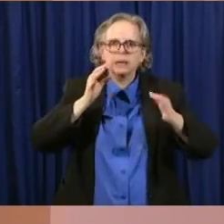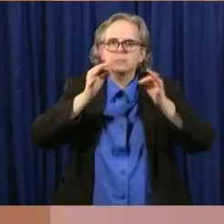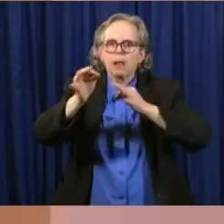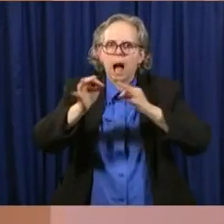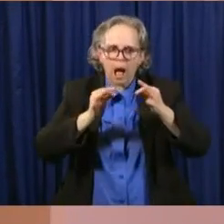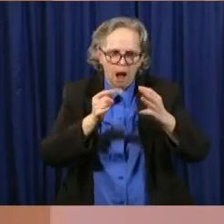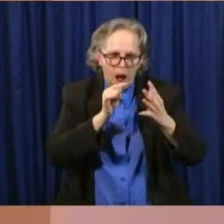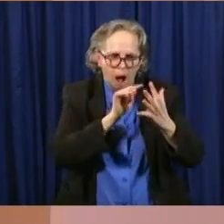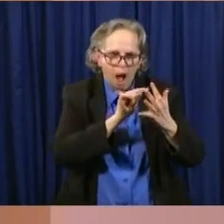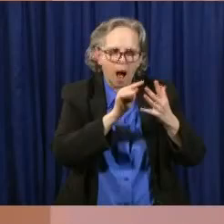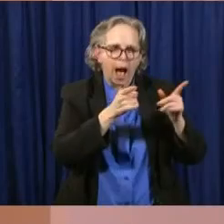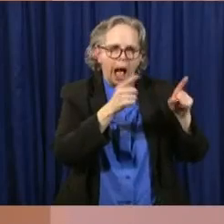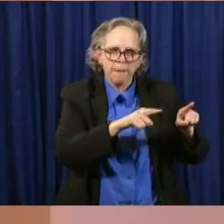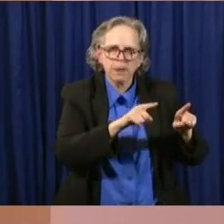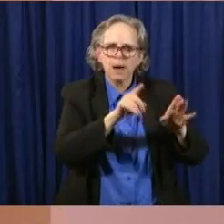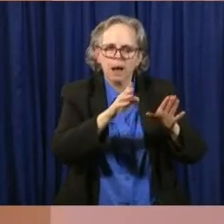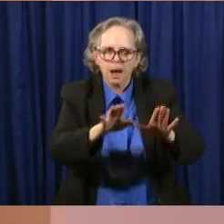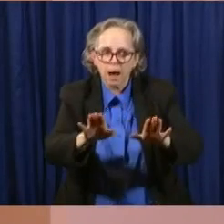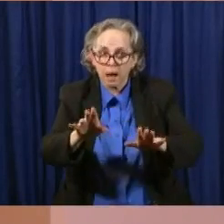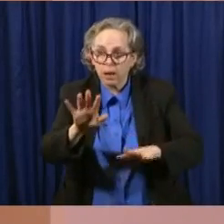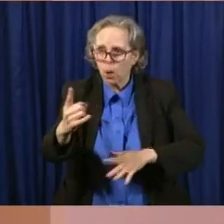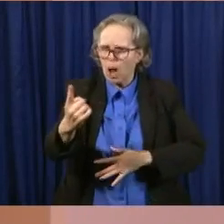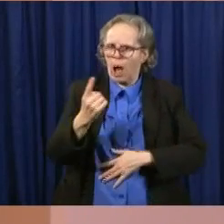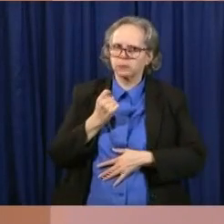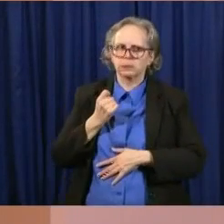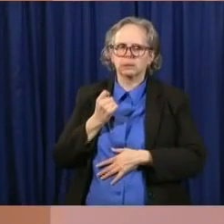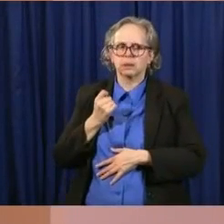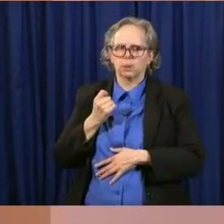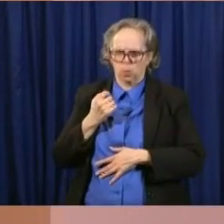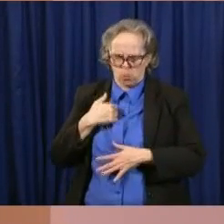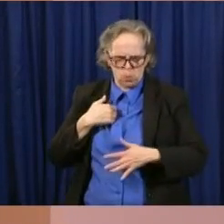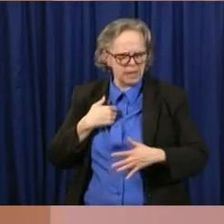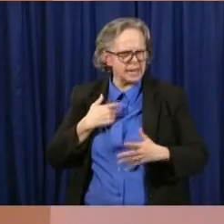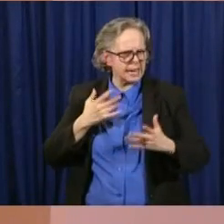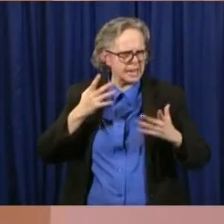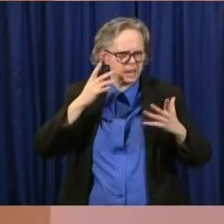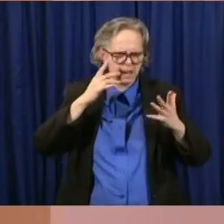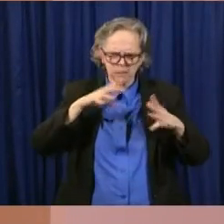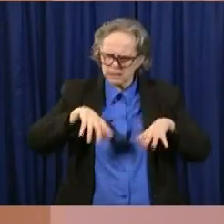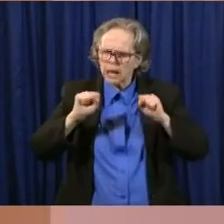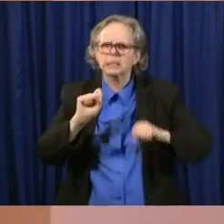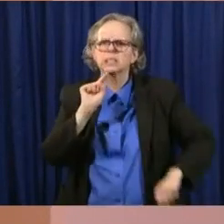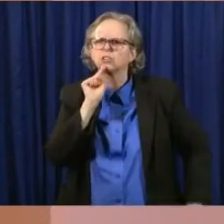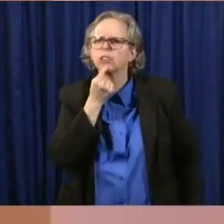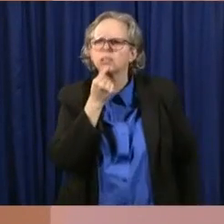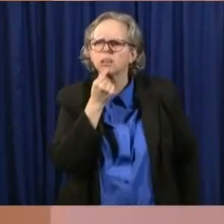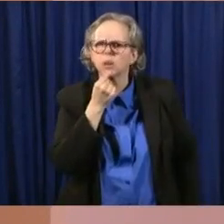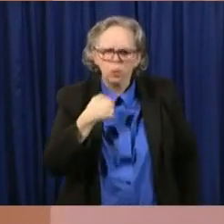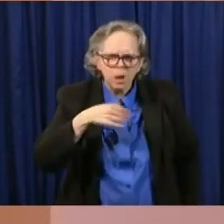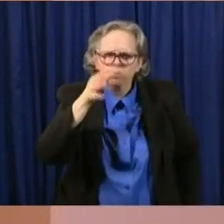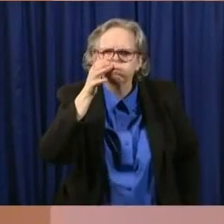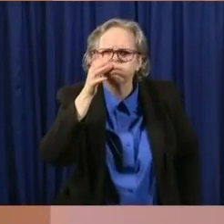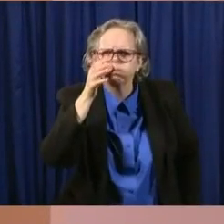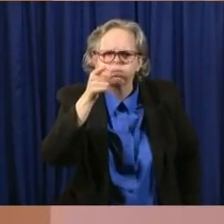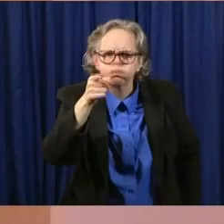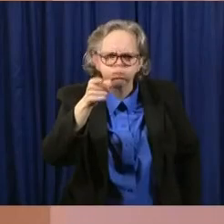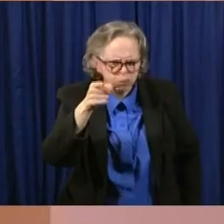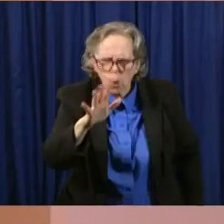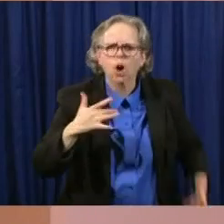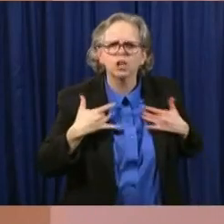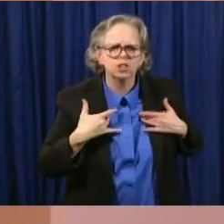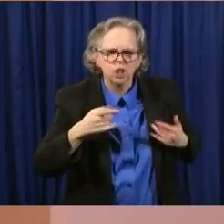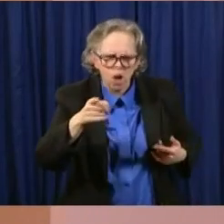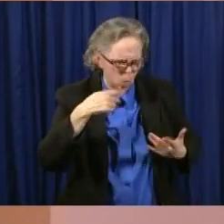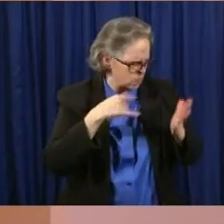take the question seriously. We take what people are, are concerned about seriously and we track them down and we,